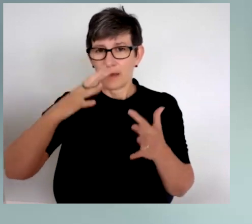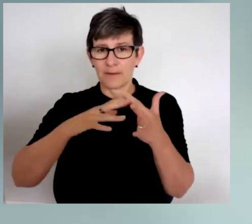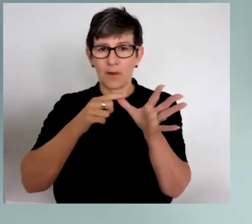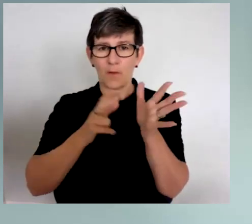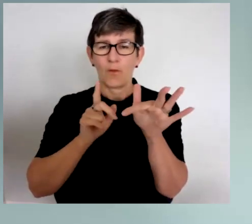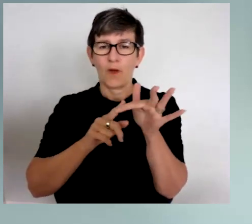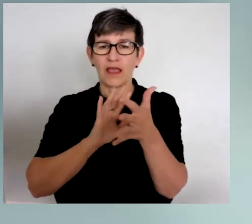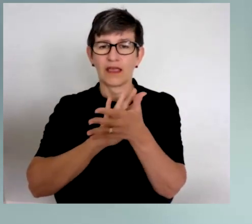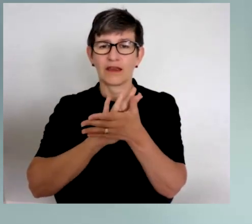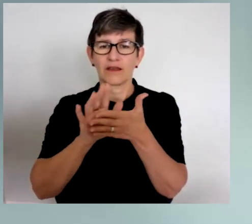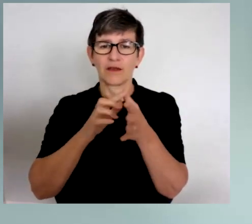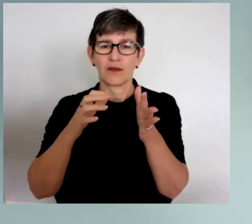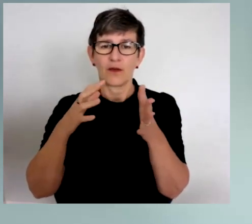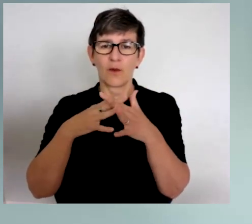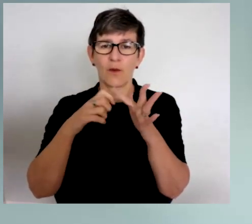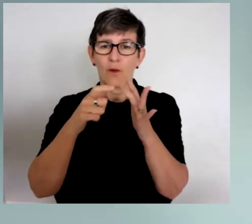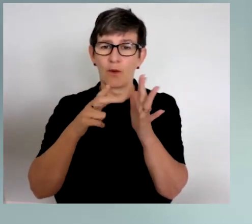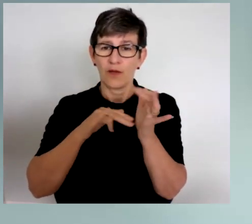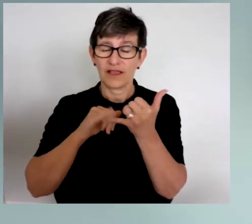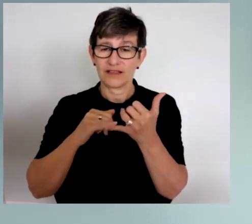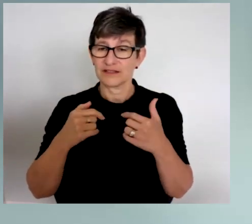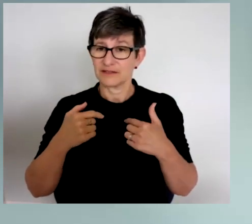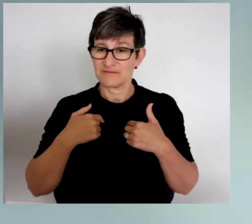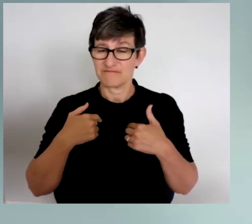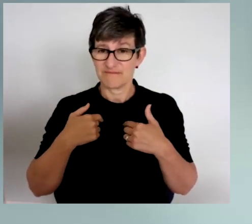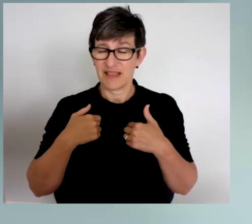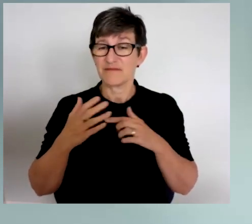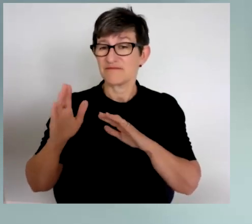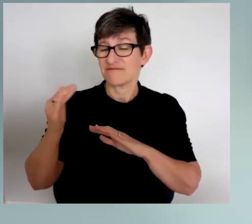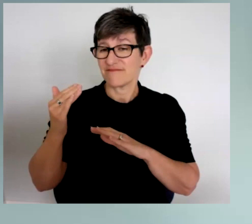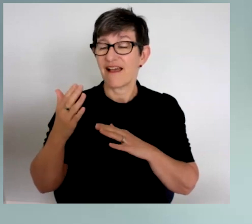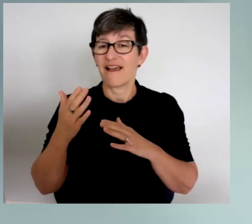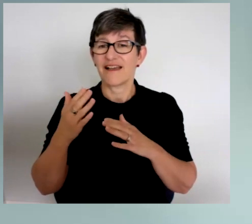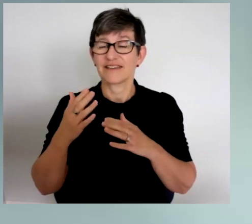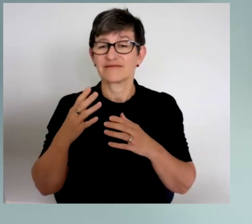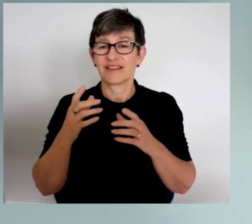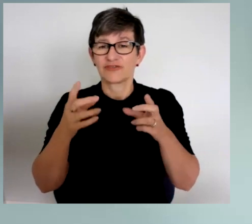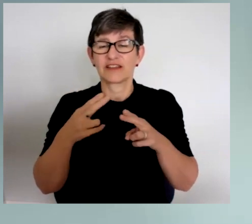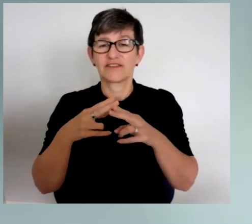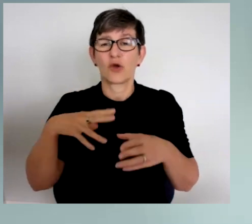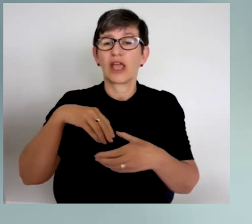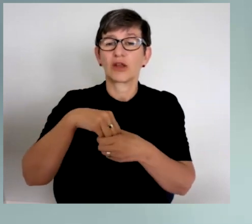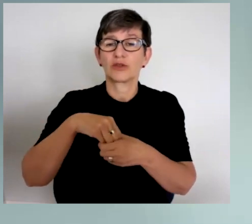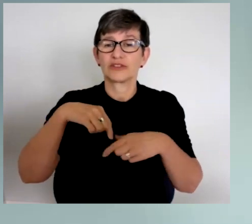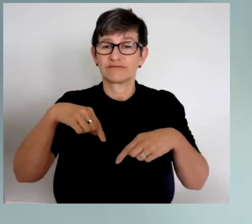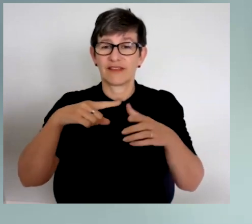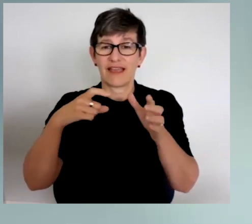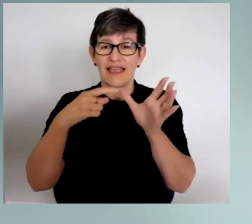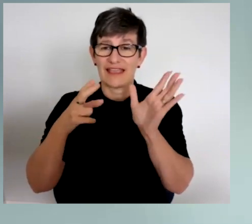name is Wayne Hawkins and until very recently I was the Director of Inclusion at ACAN,